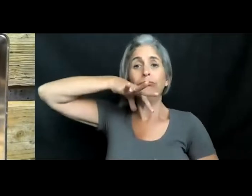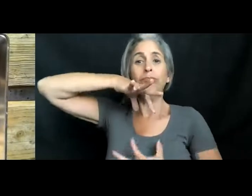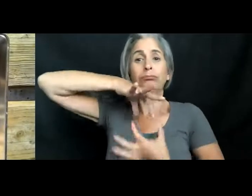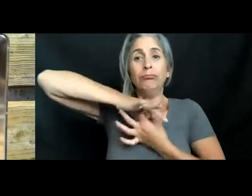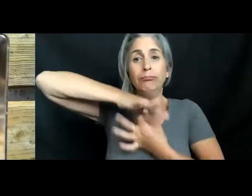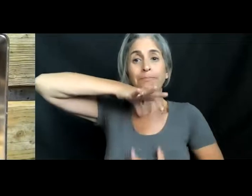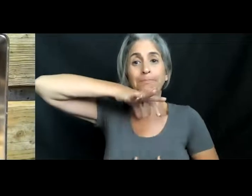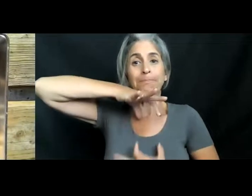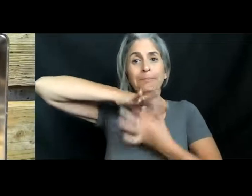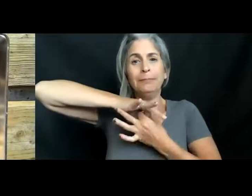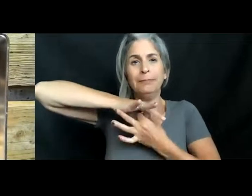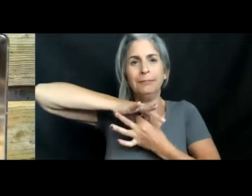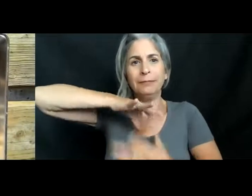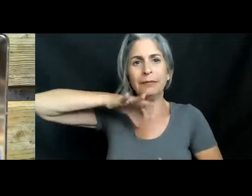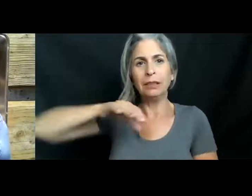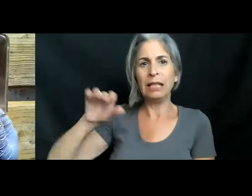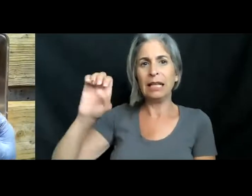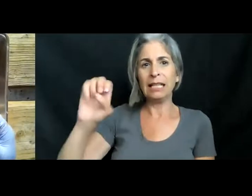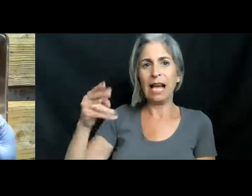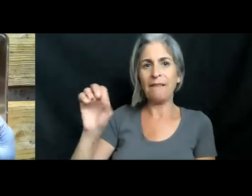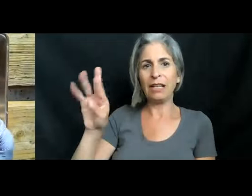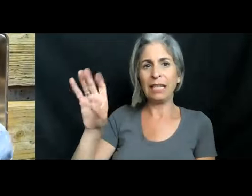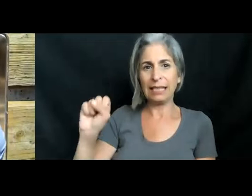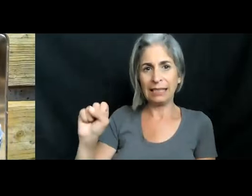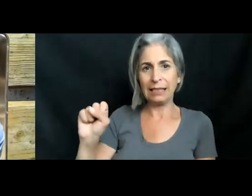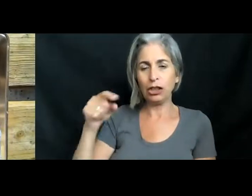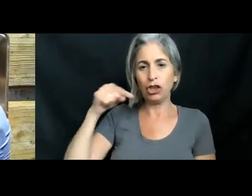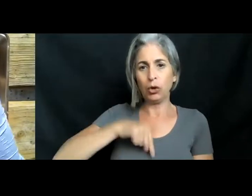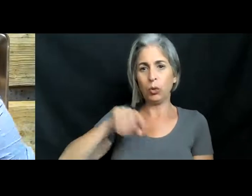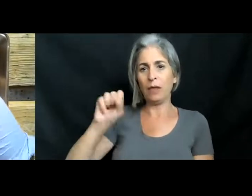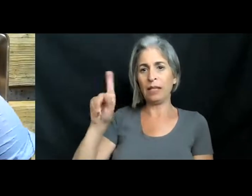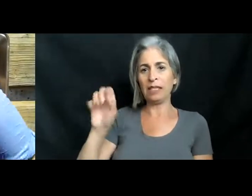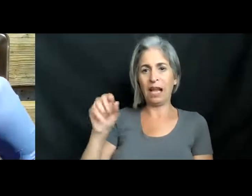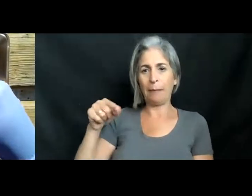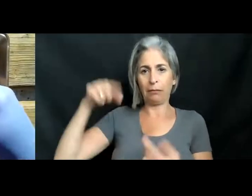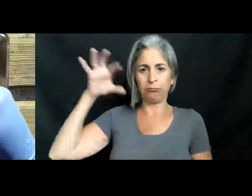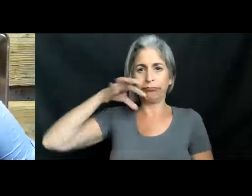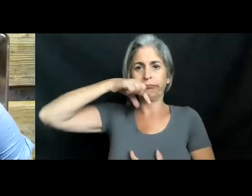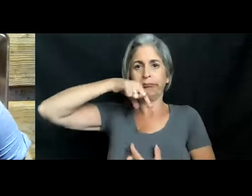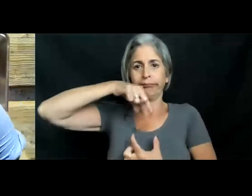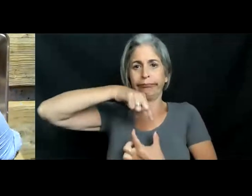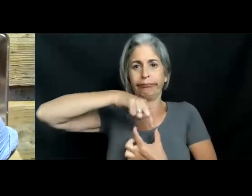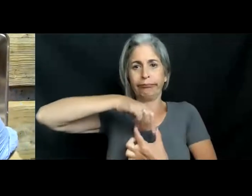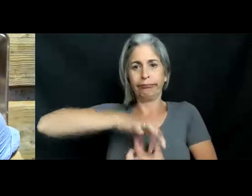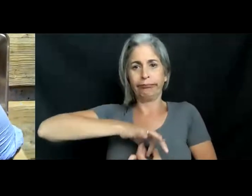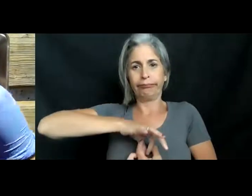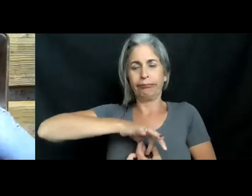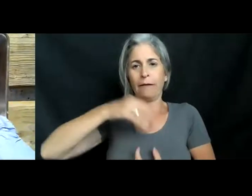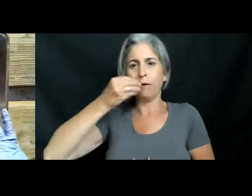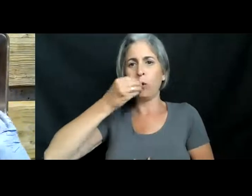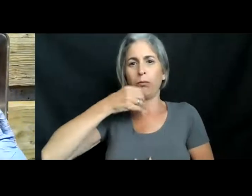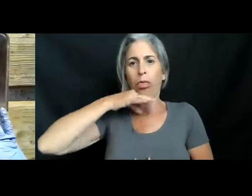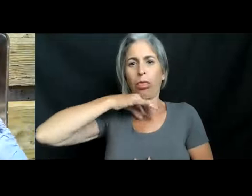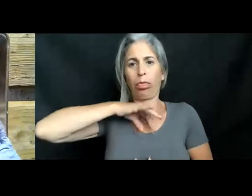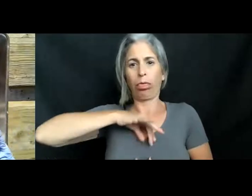by his esophagus down into his stomach. So this here is his stomach. can still see there's fat all over it. So this guy definitely